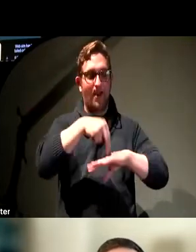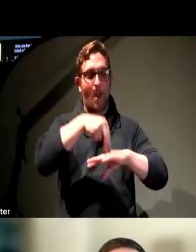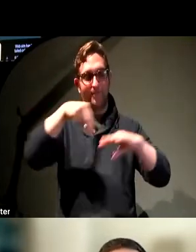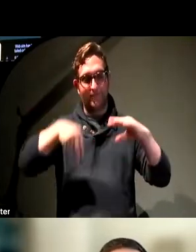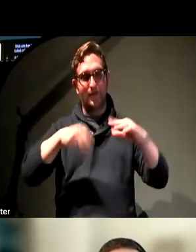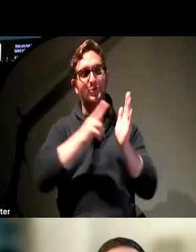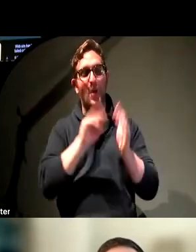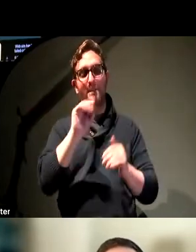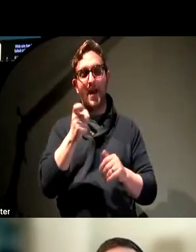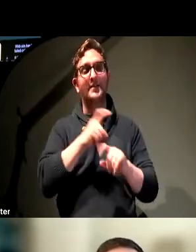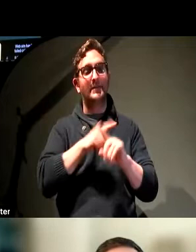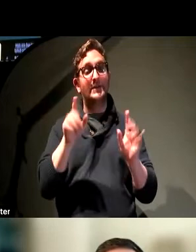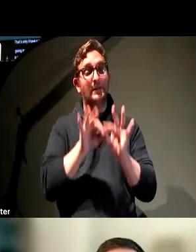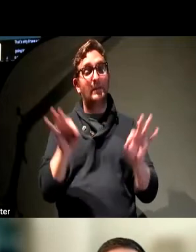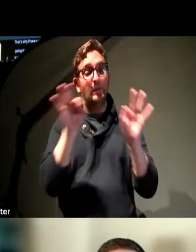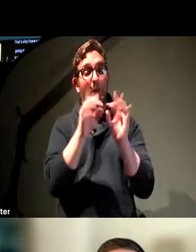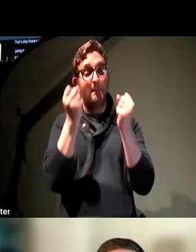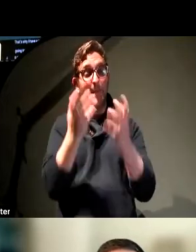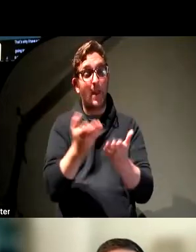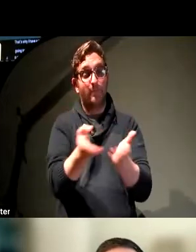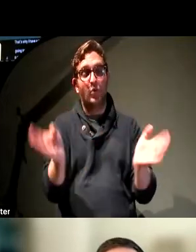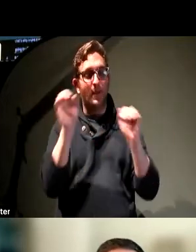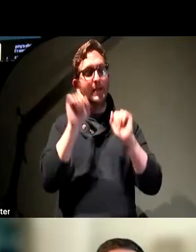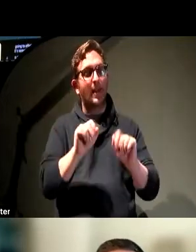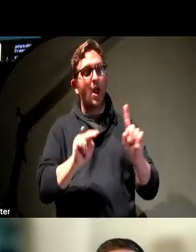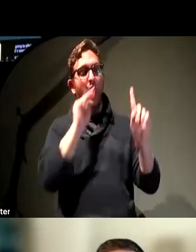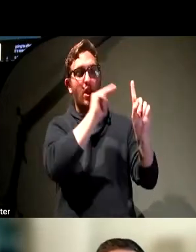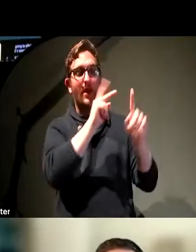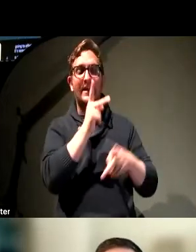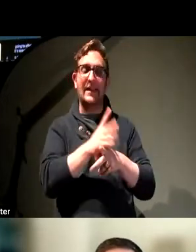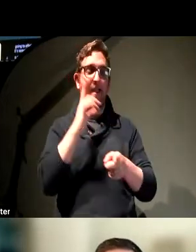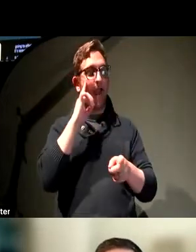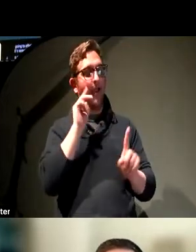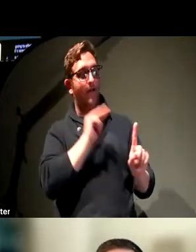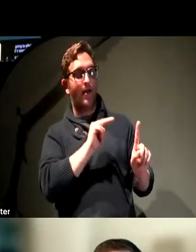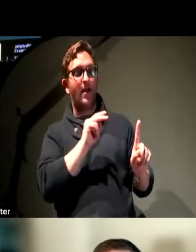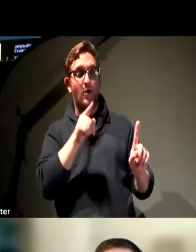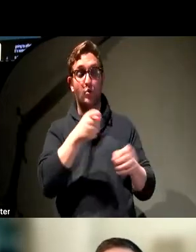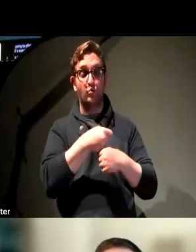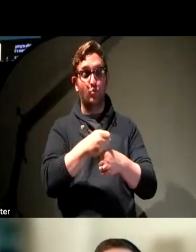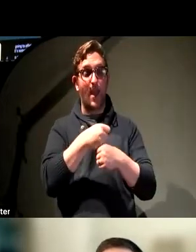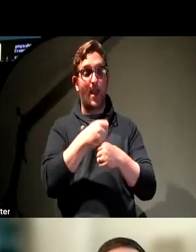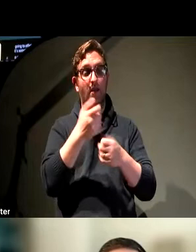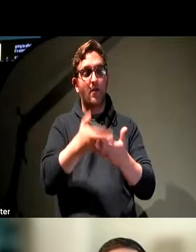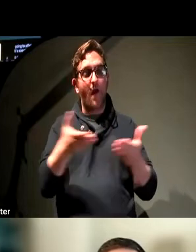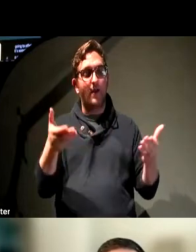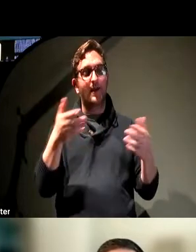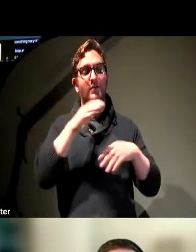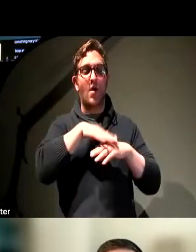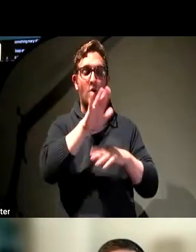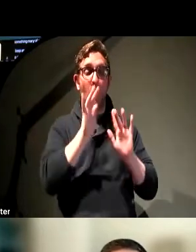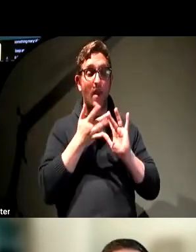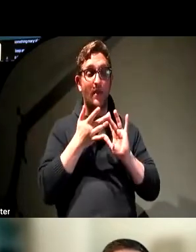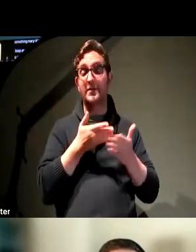many of you can check for and can keep an eye out for as you're creating content at your desk. It doesn't matter, again, if